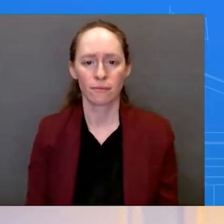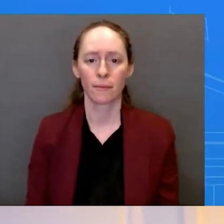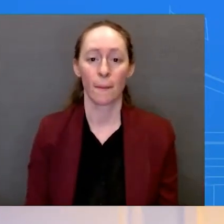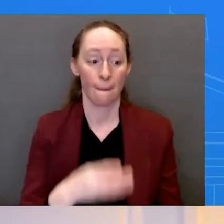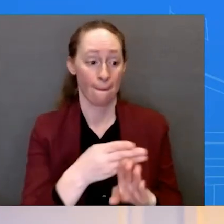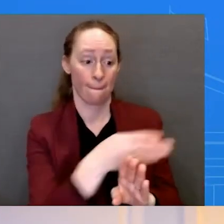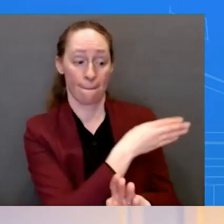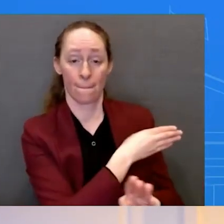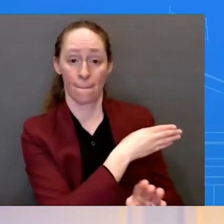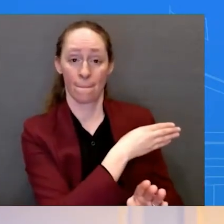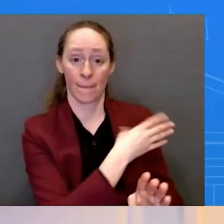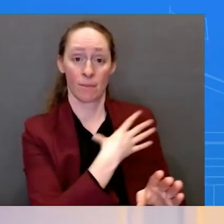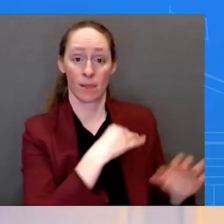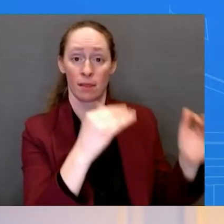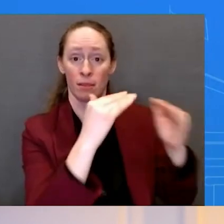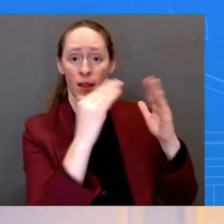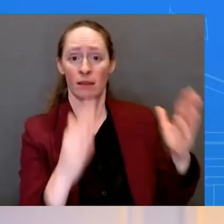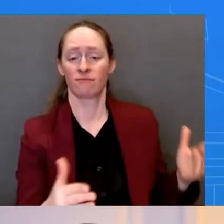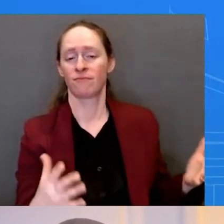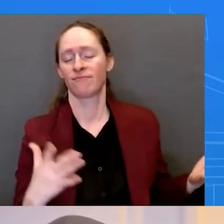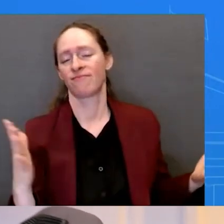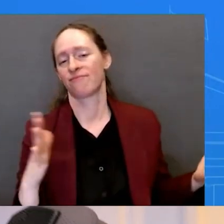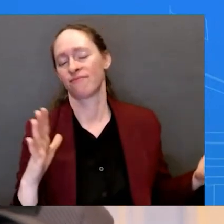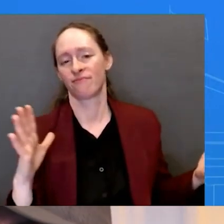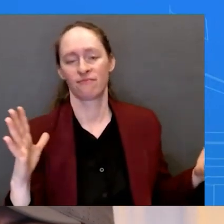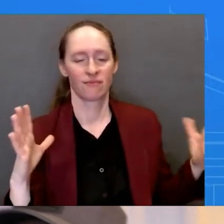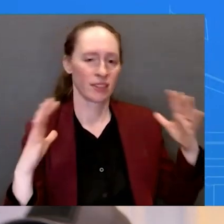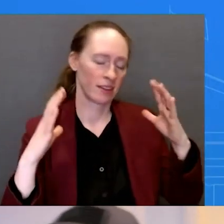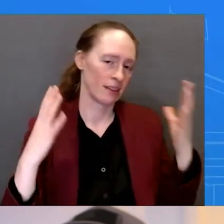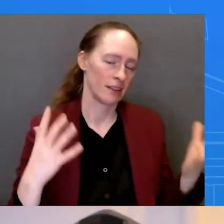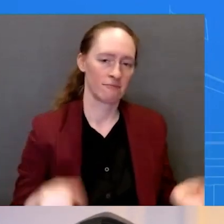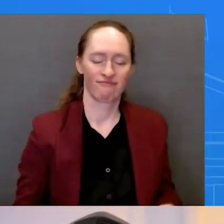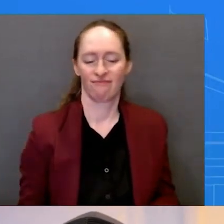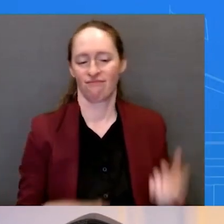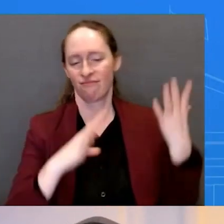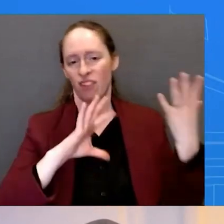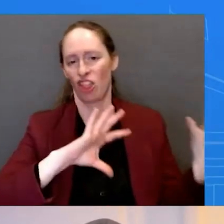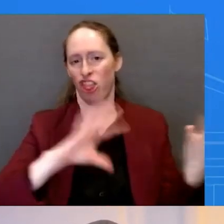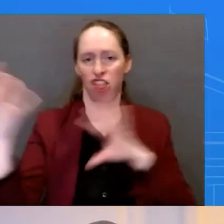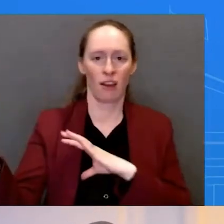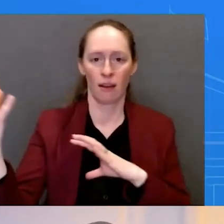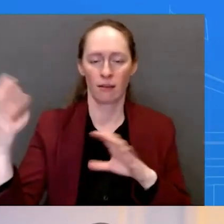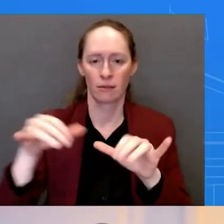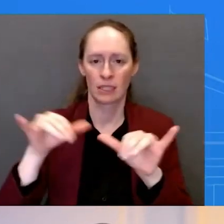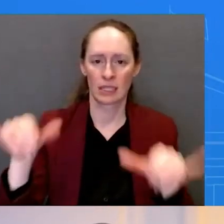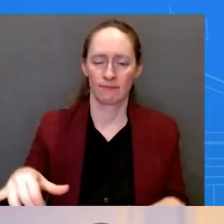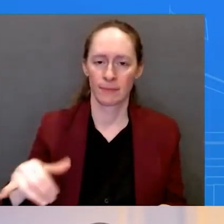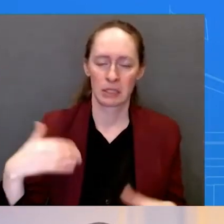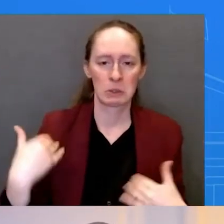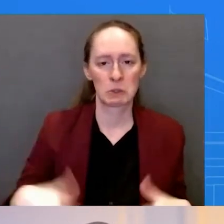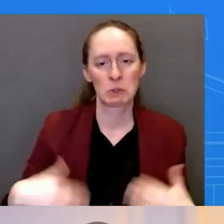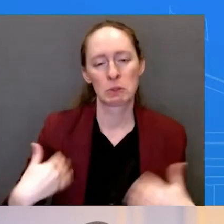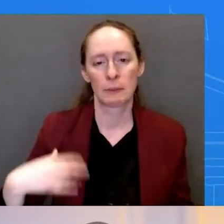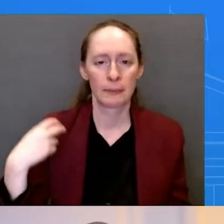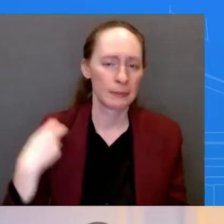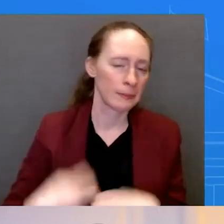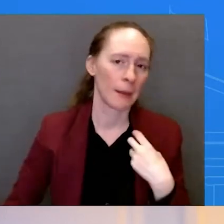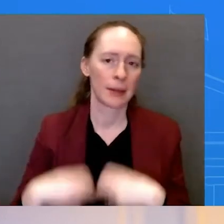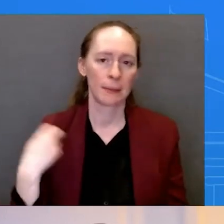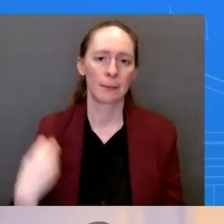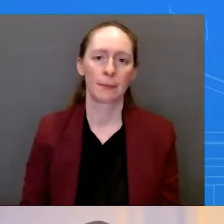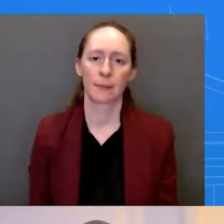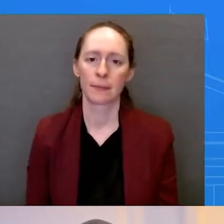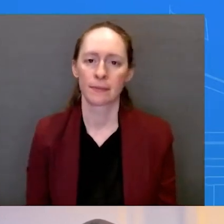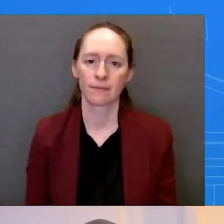problem. We need to modernize the system. And this is something that the president has put forth. And we are looking for Congress to act. We are